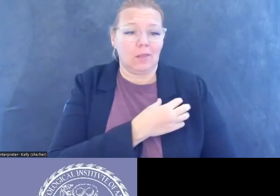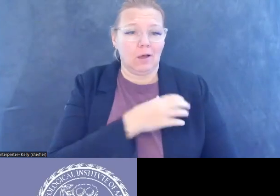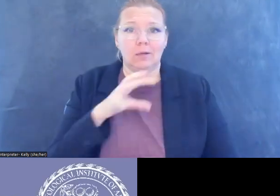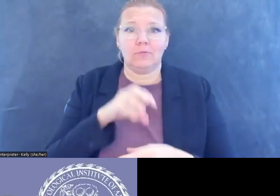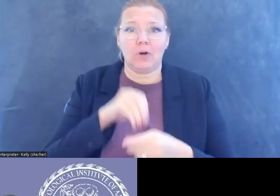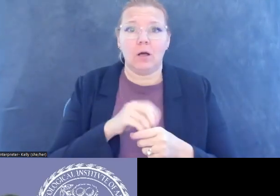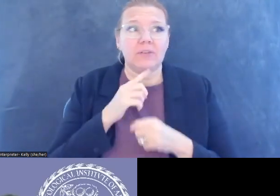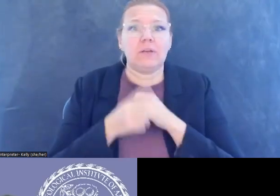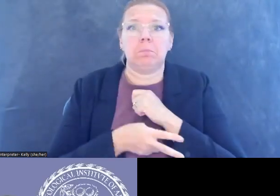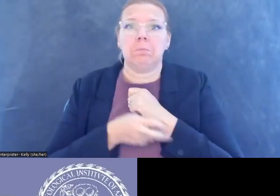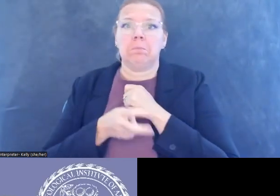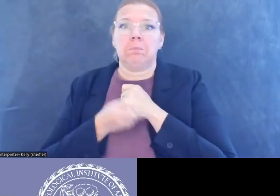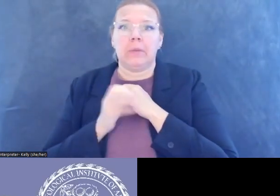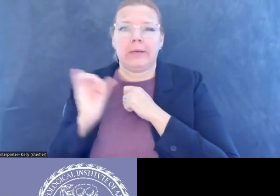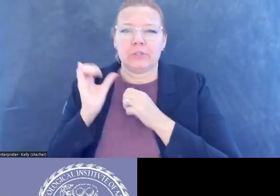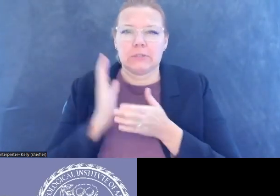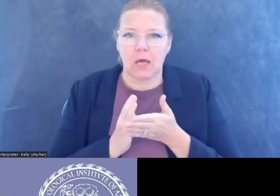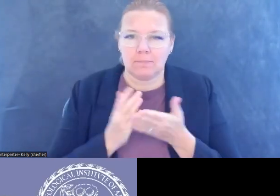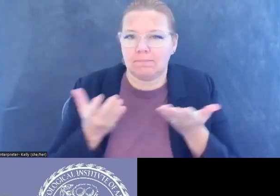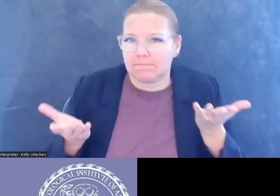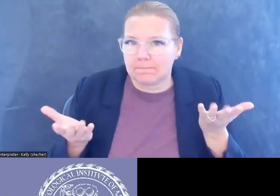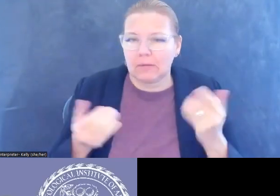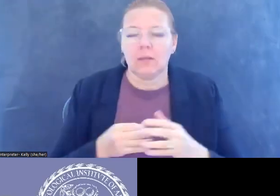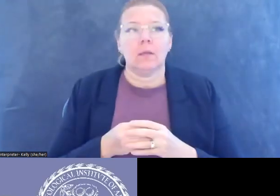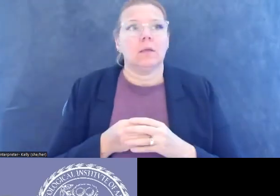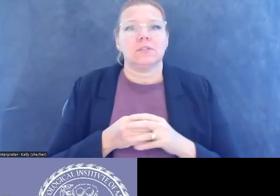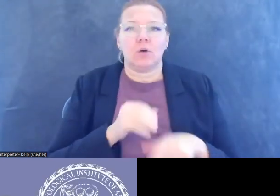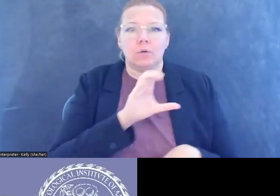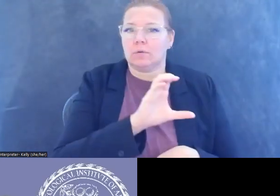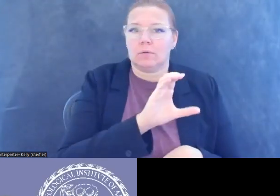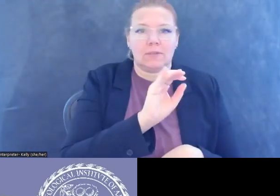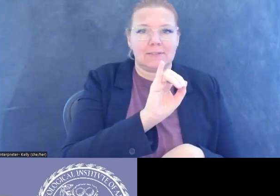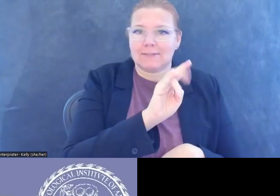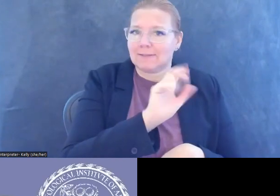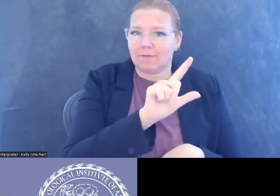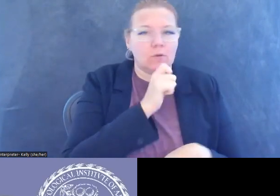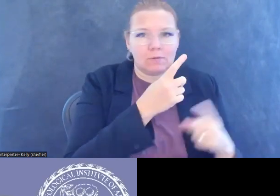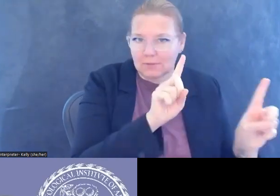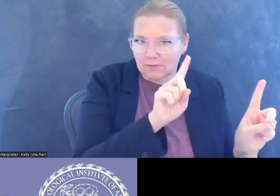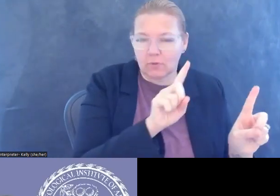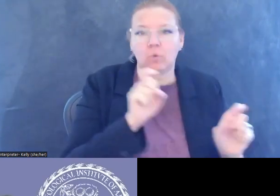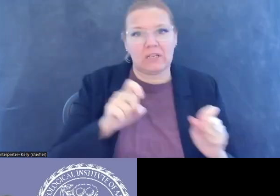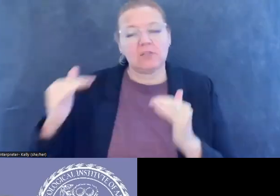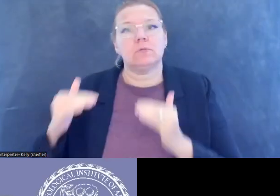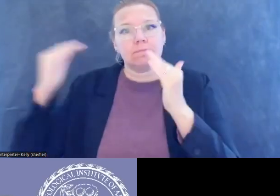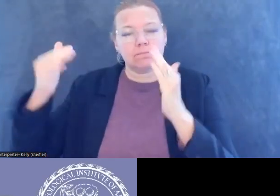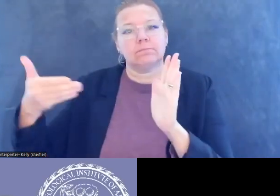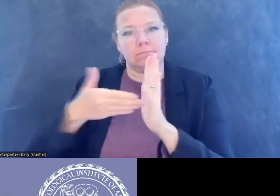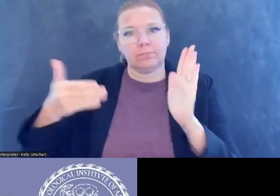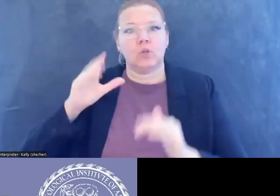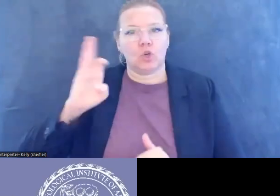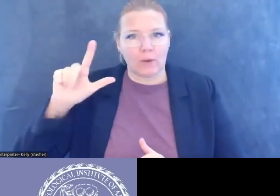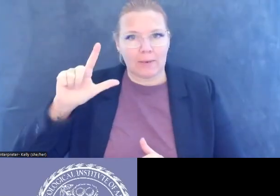What's really needed are criminal choices, criminal charges against those who were knowingly doing this. Again, not the good faith